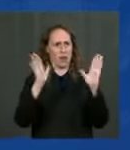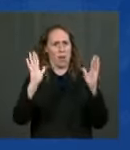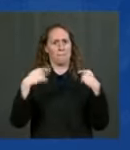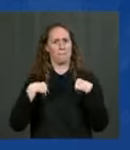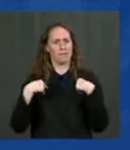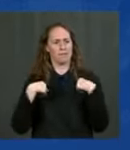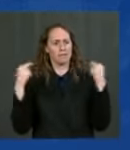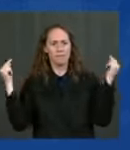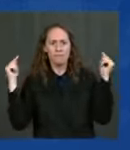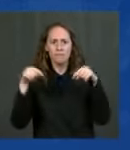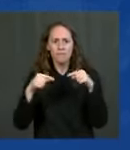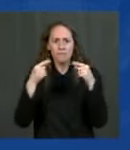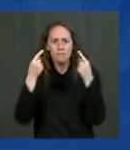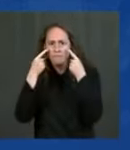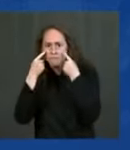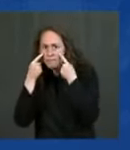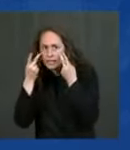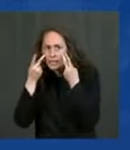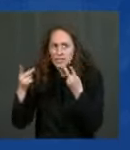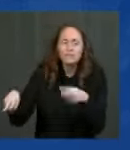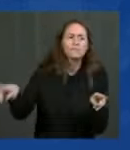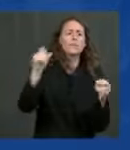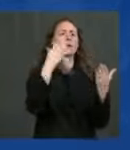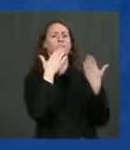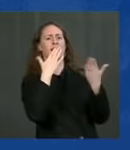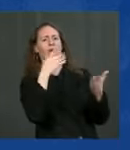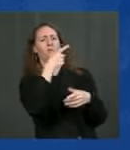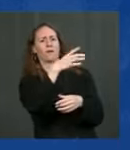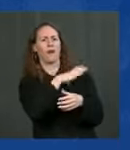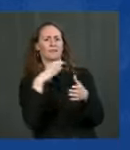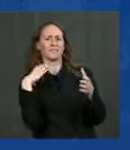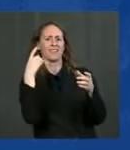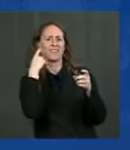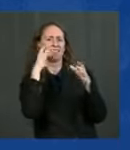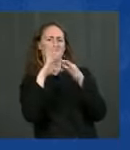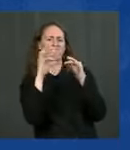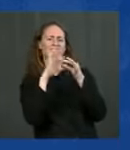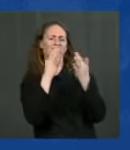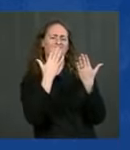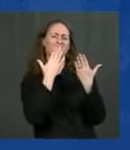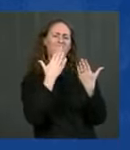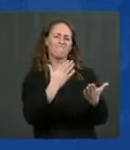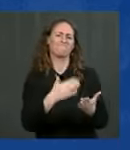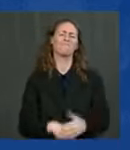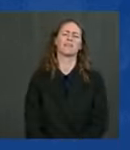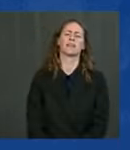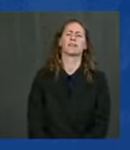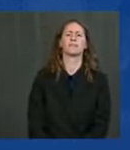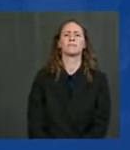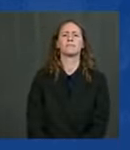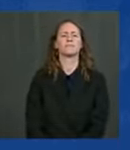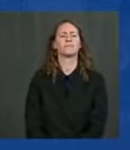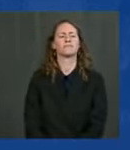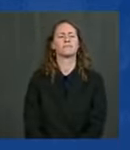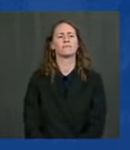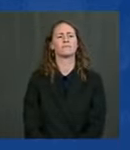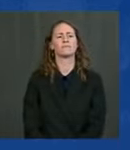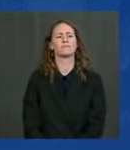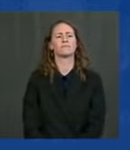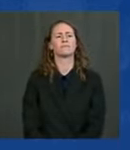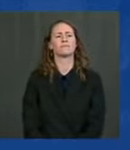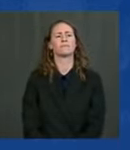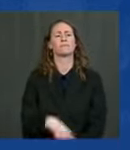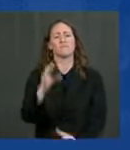you for everything. Folks look it's I'm grateful for the governor